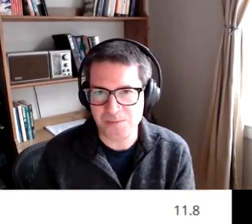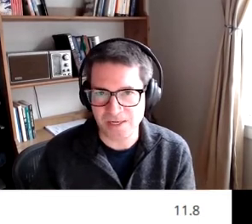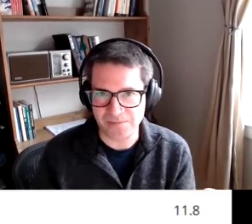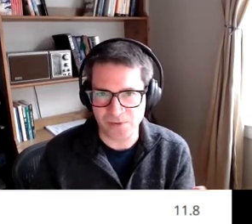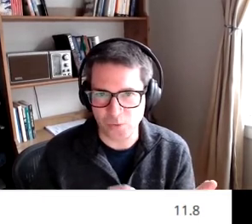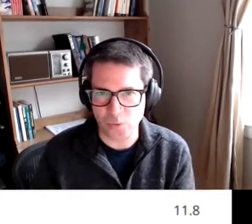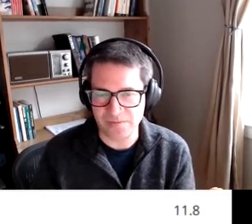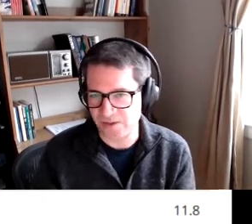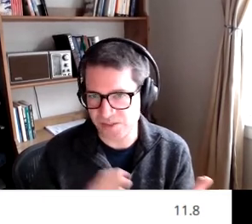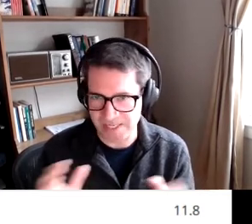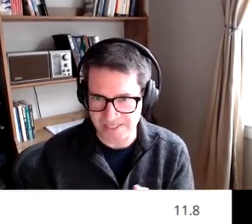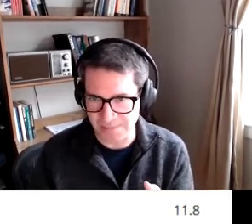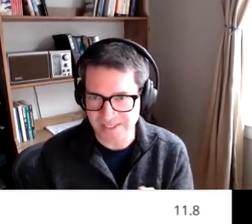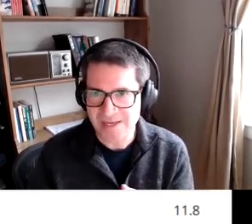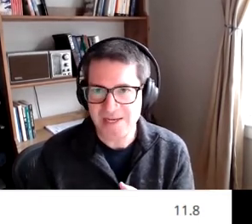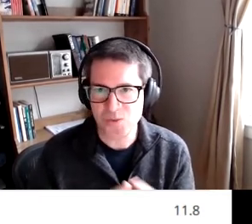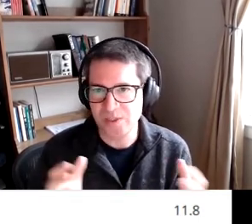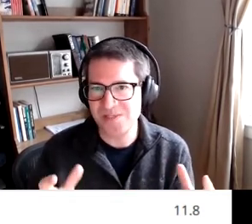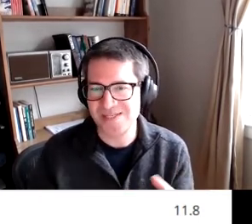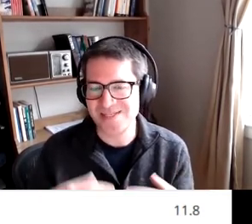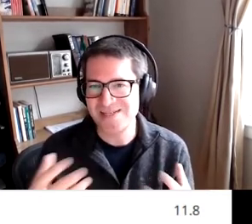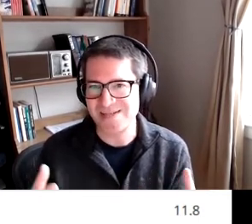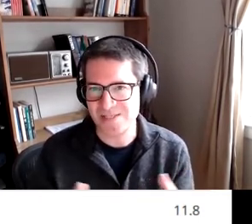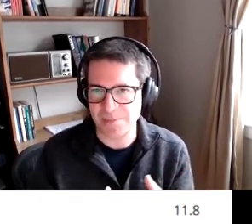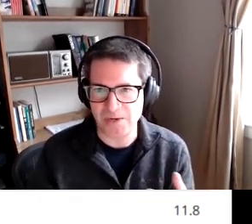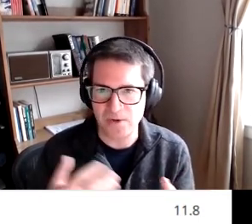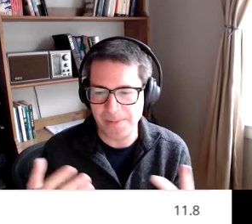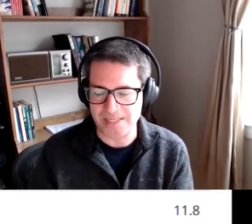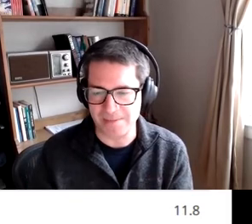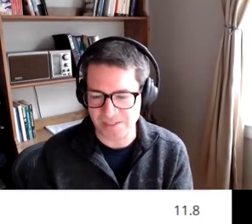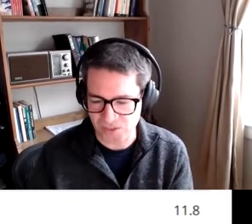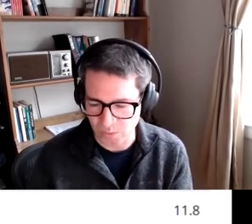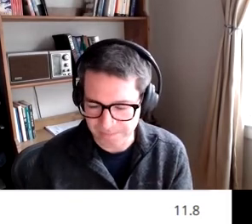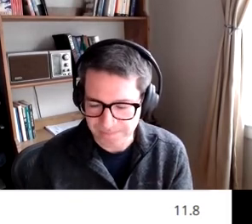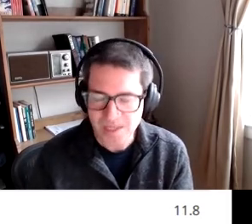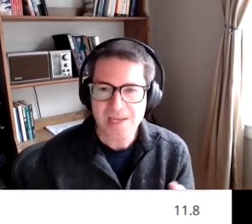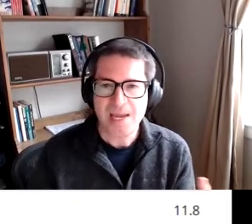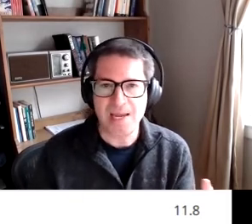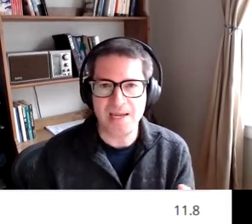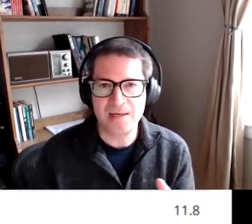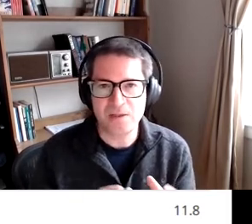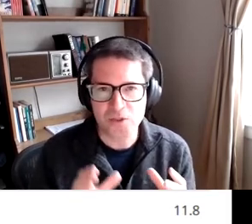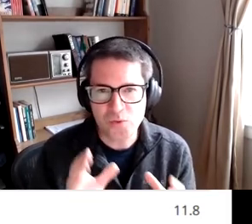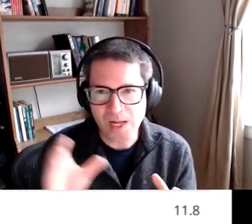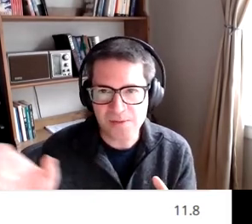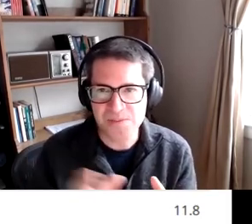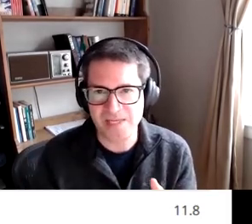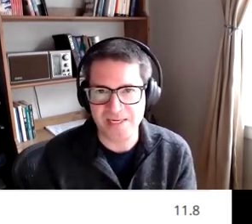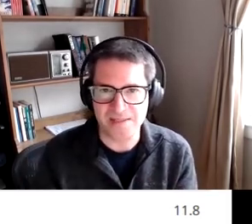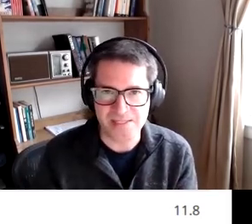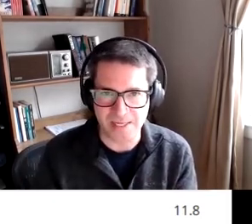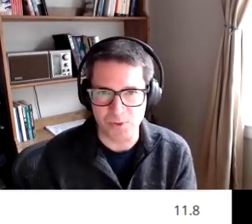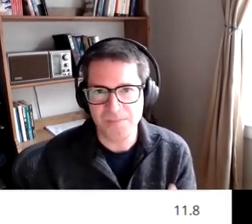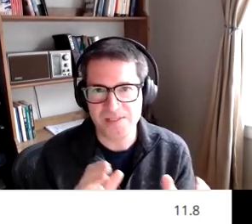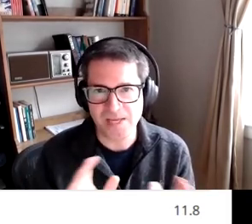quebec website for the coronavirus pandemic and so it gives statistics about how the pandemic is going and there are two columns of